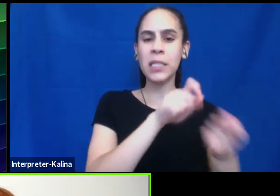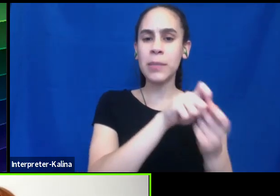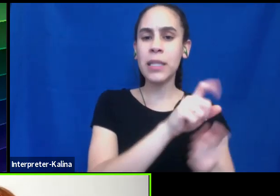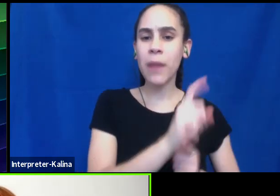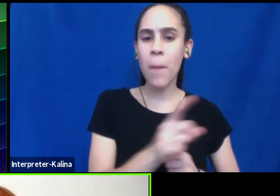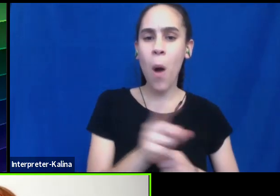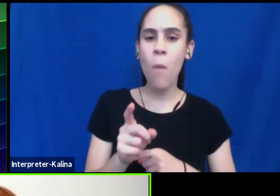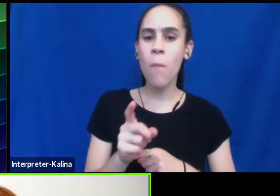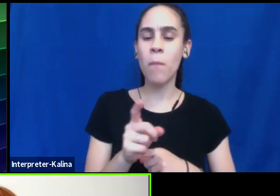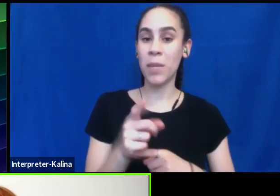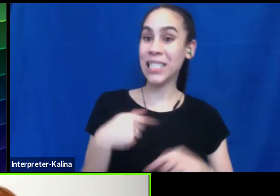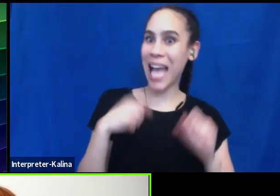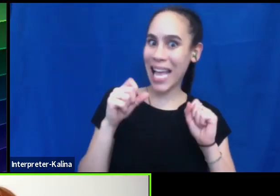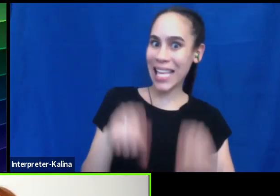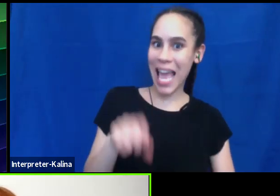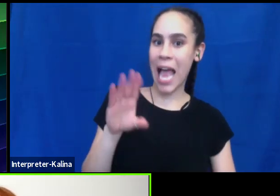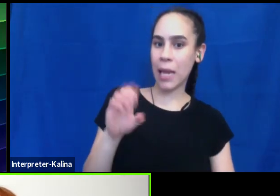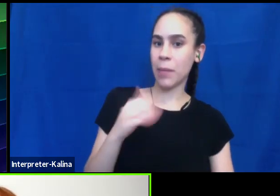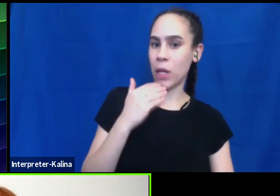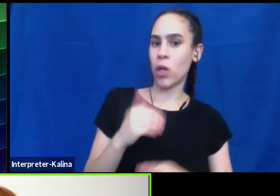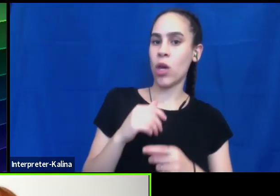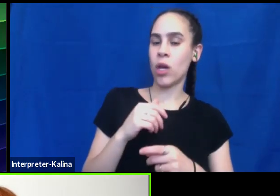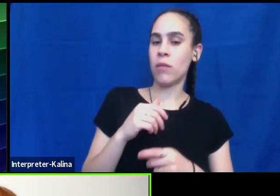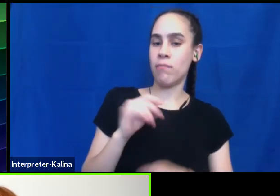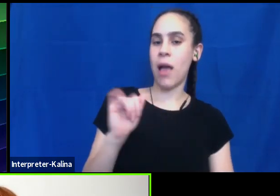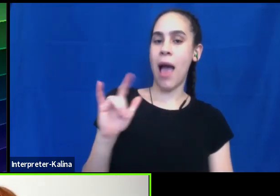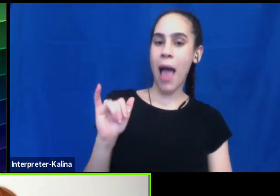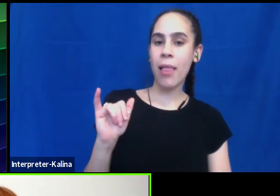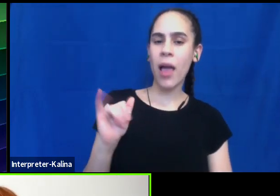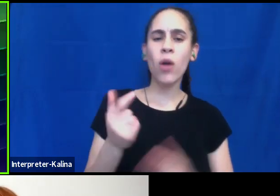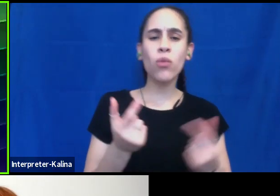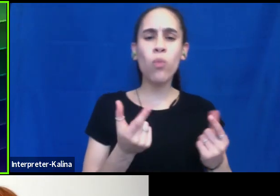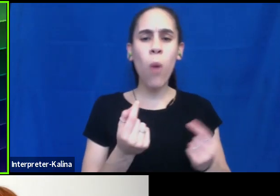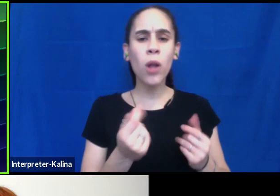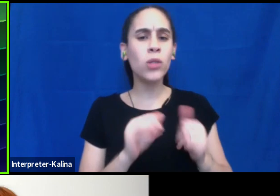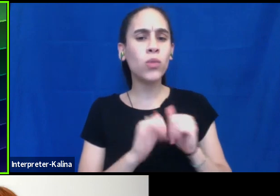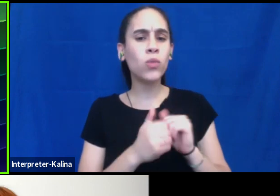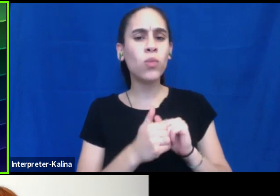uh, what do you do to take care of yourself? Um,